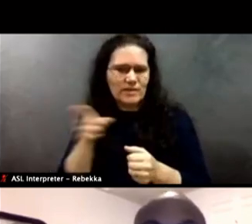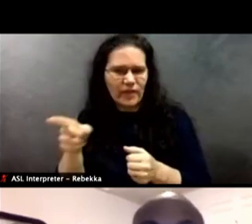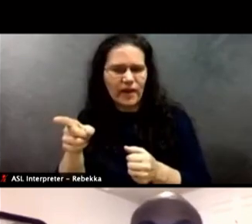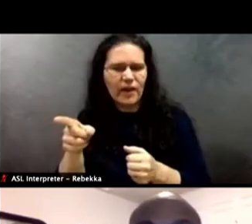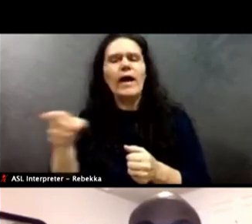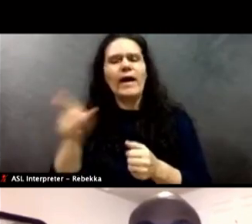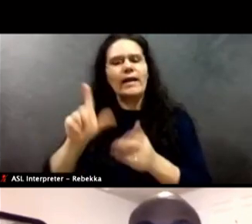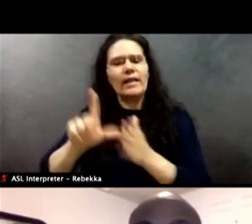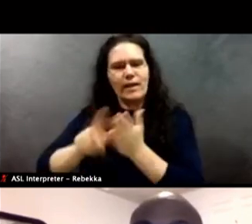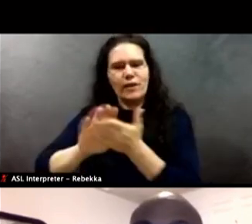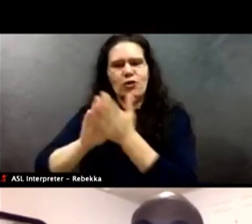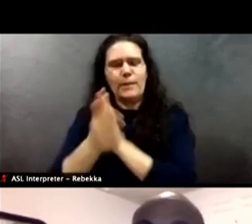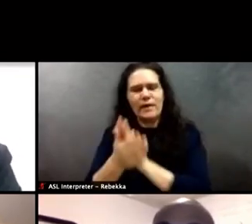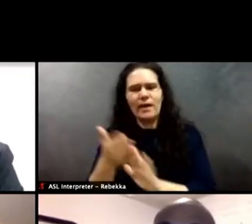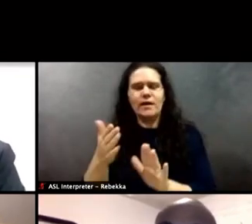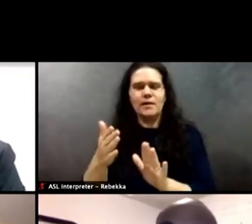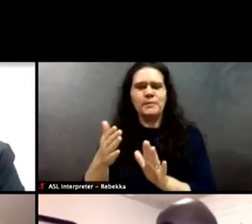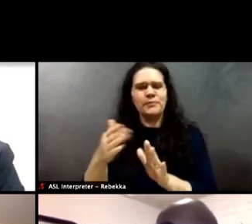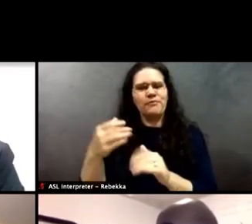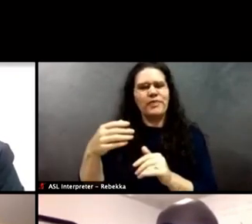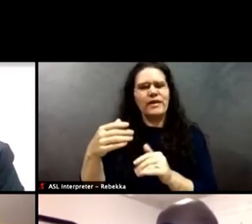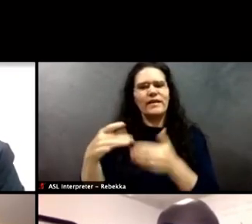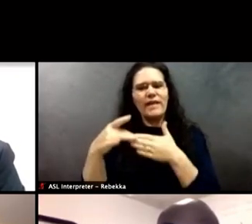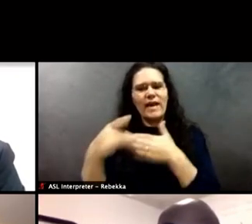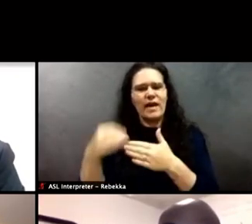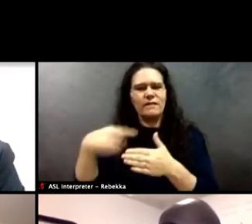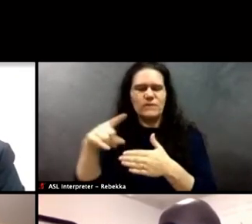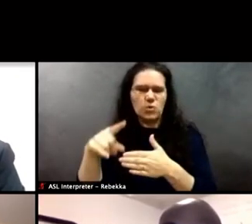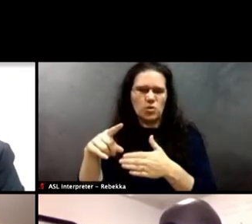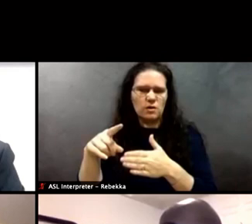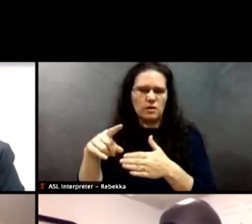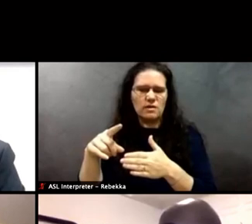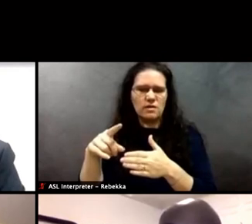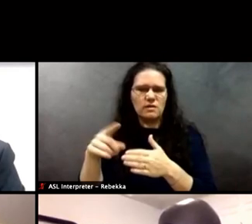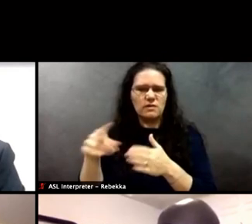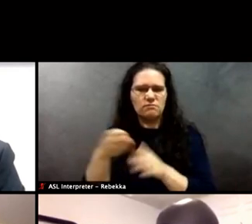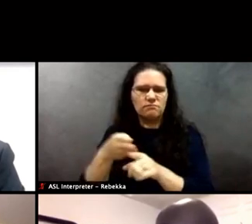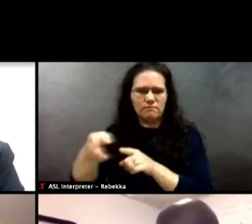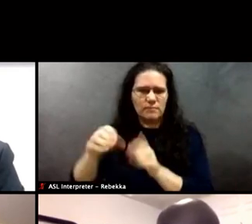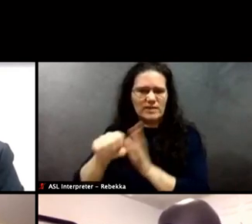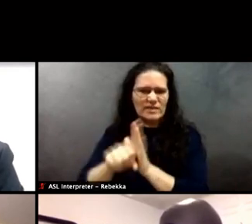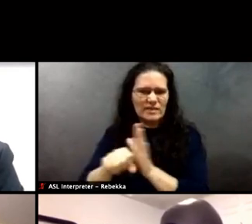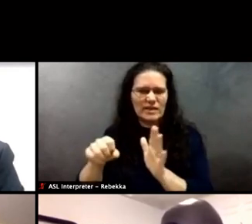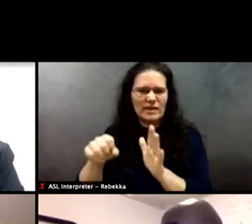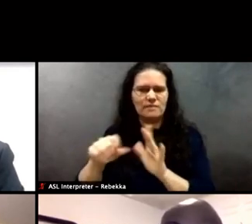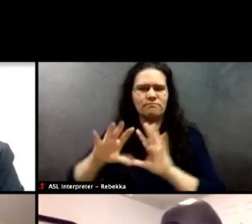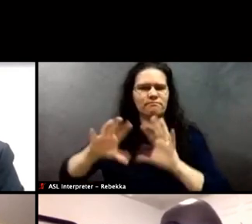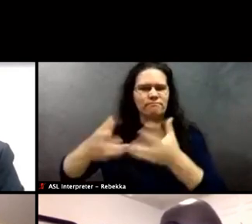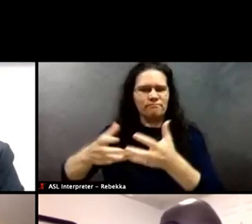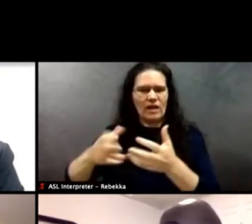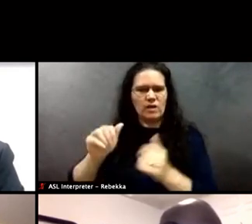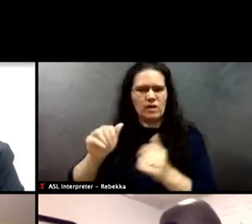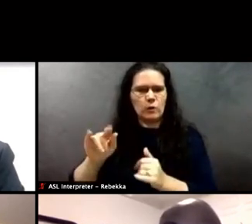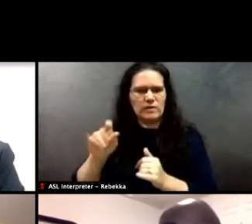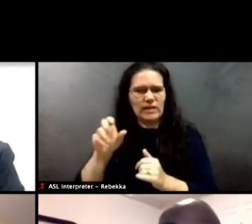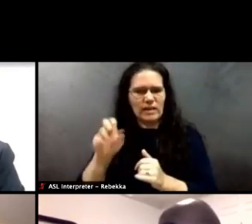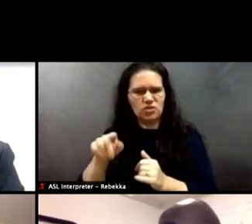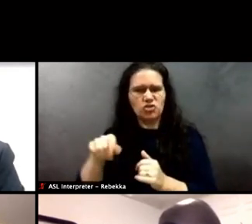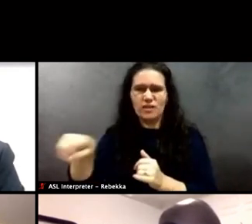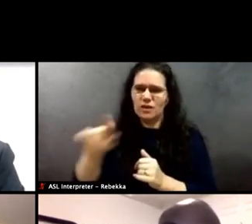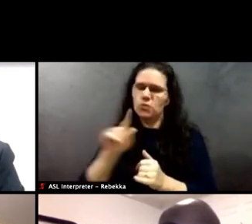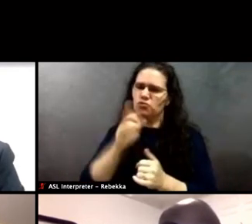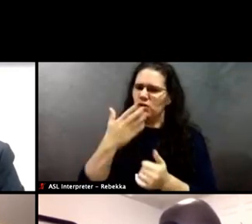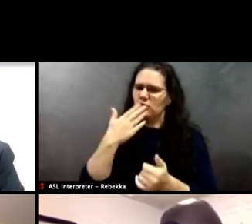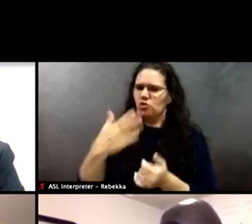Chiefs Association. And he was somebody who really set a model for us of what good policing looks like.